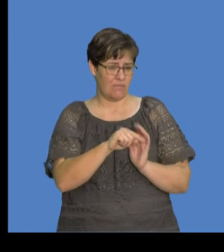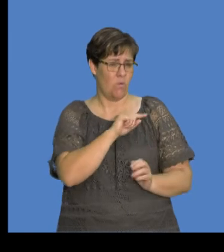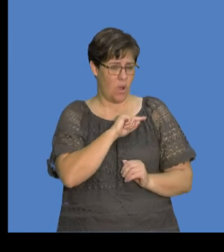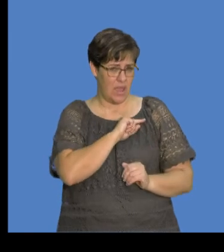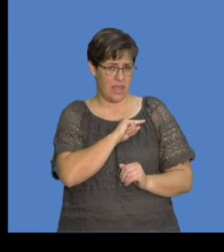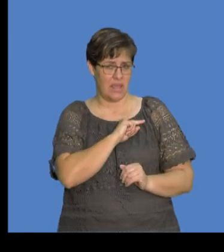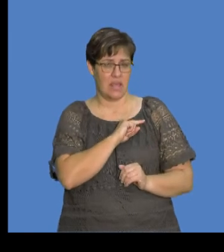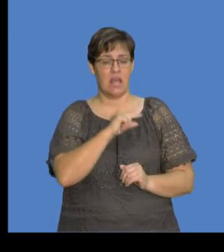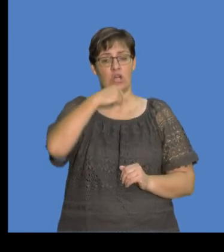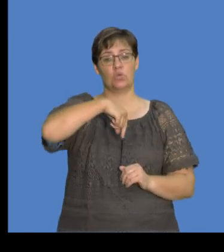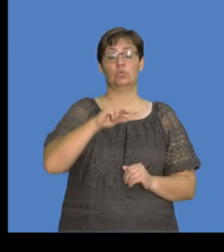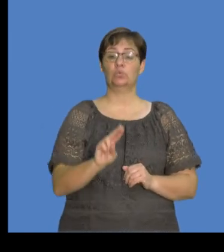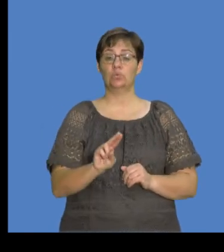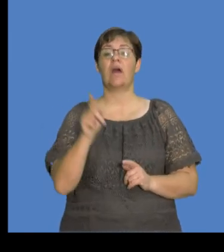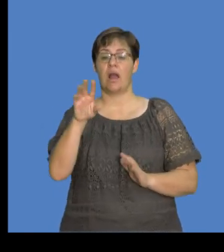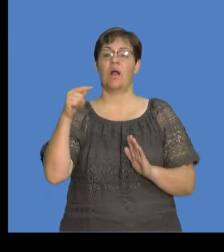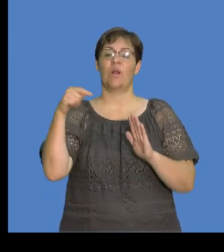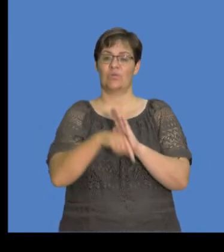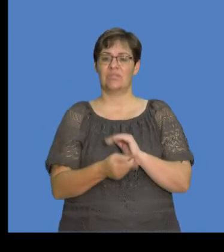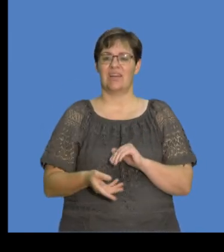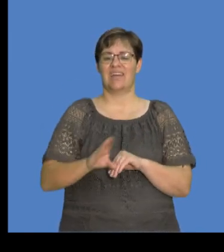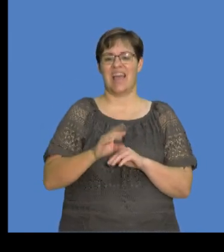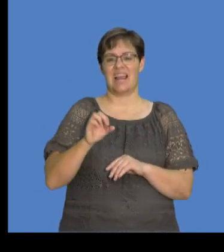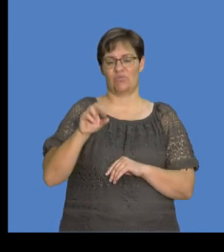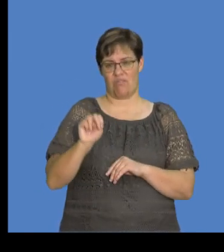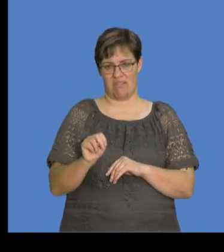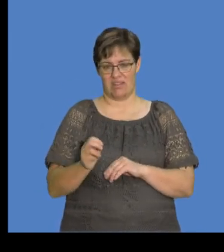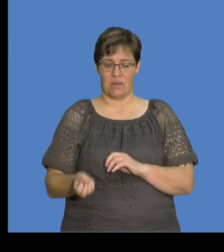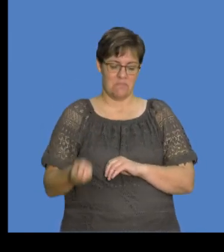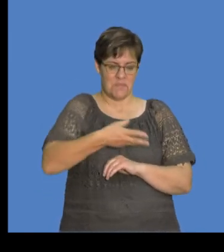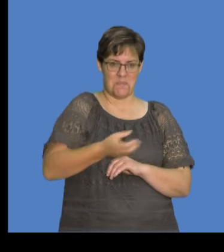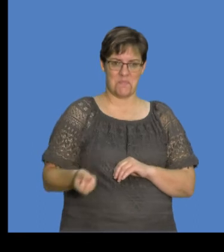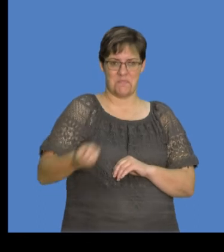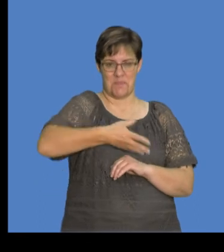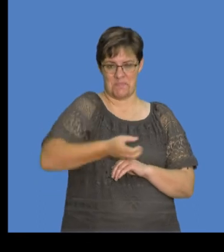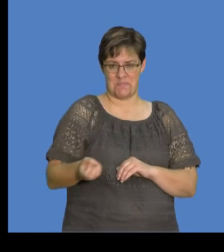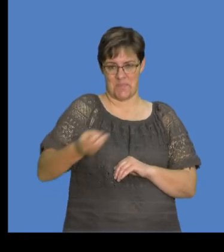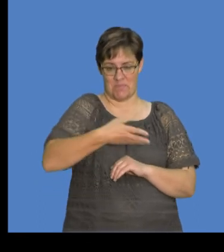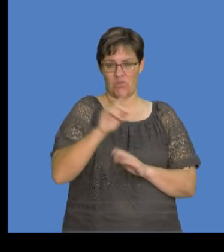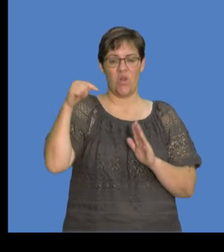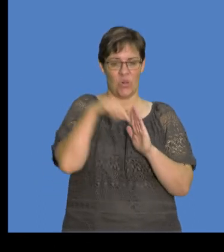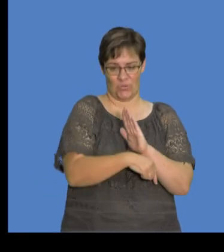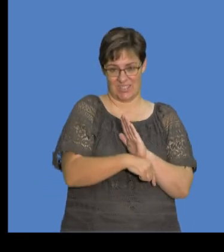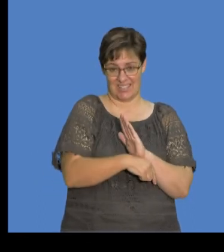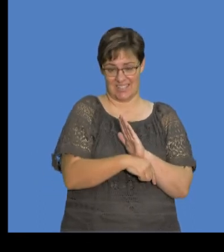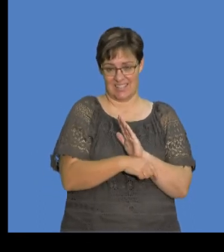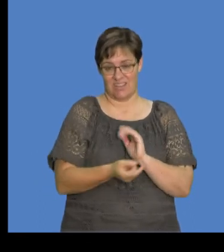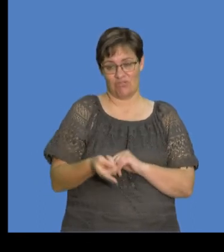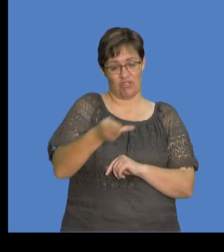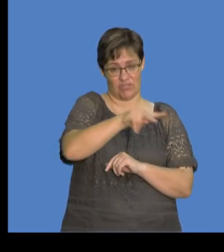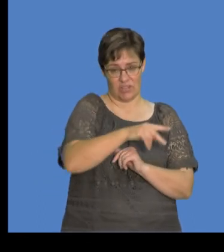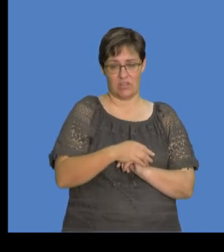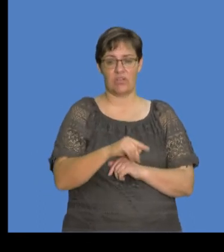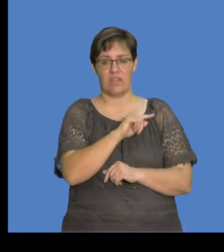because the Q2 is the one that has got excess electrons. In other words, that's the one that loses during the